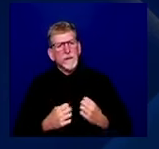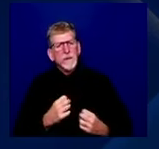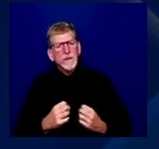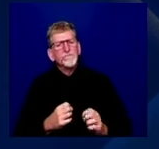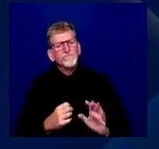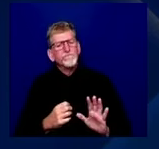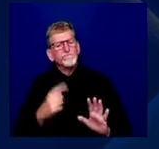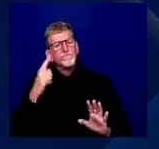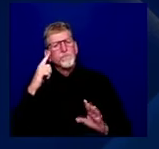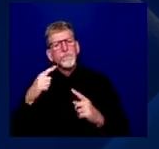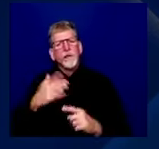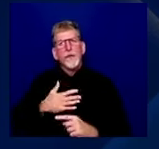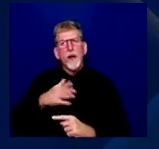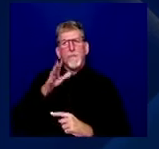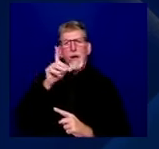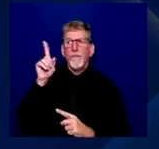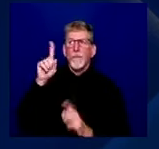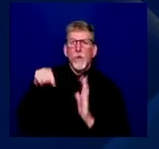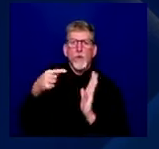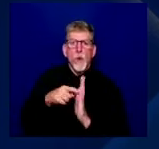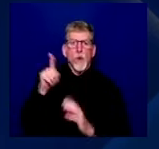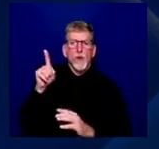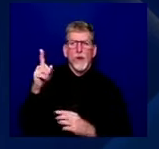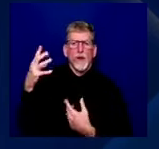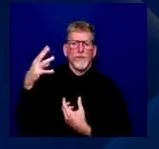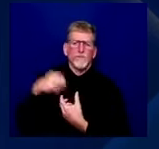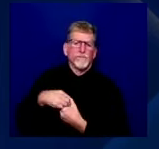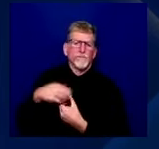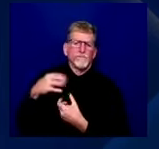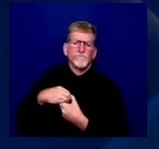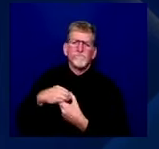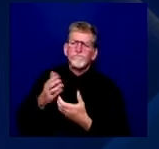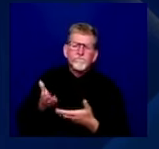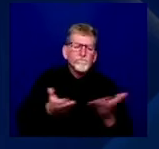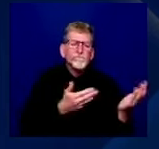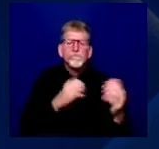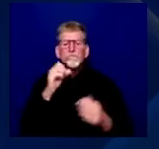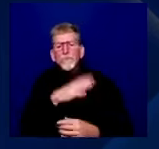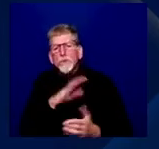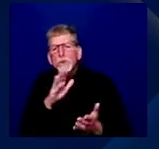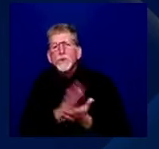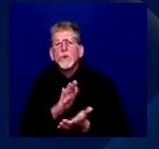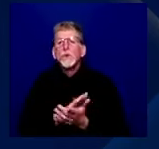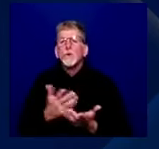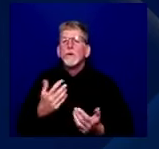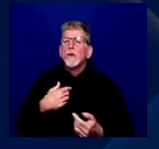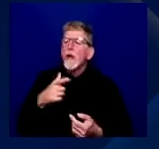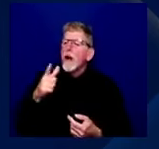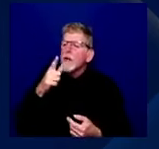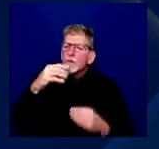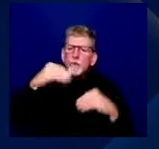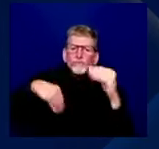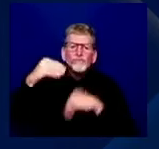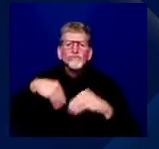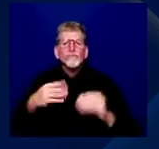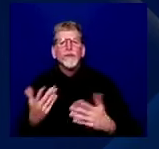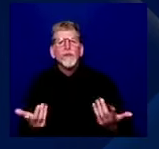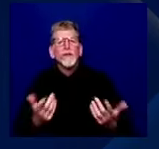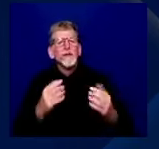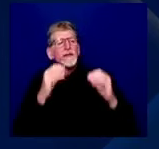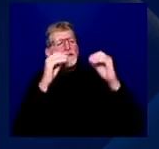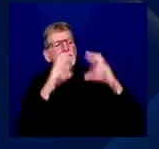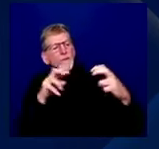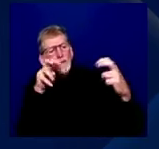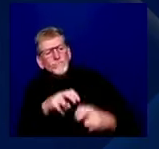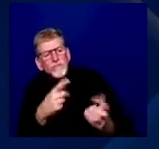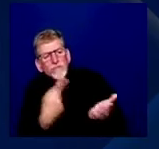You know, she was there for taking me to school, packing lunches, teacher visits, all of those things. Plus, she was